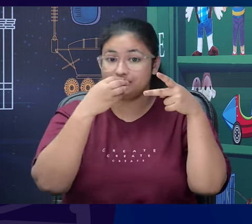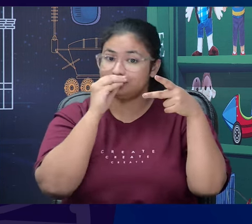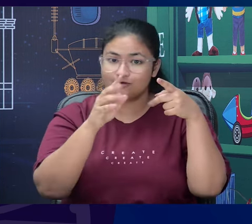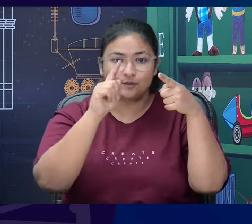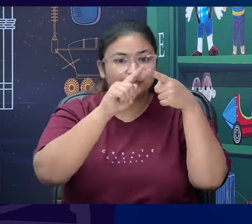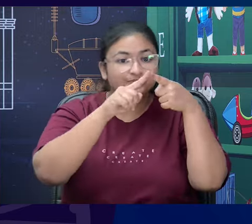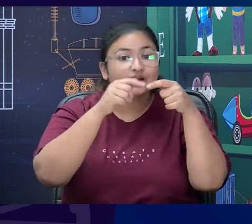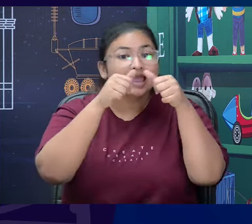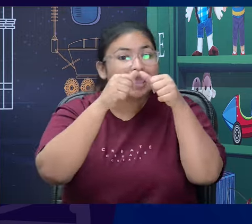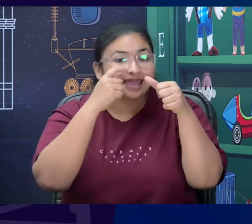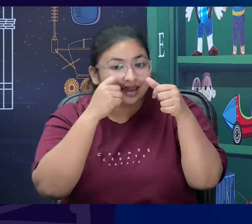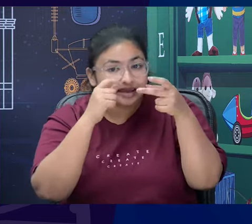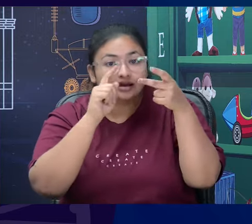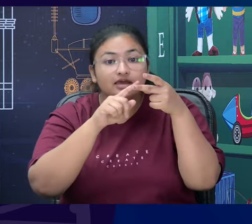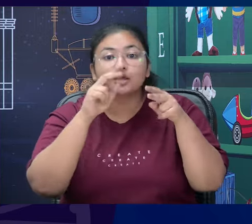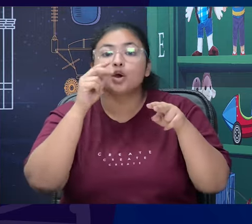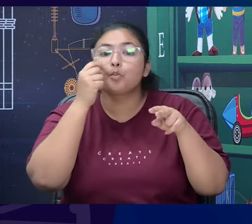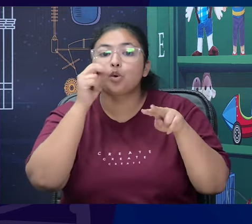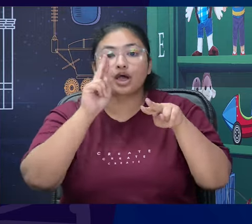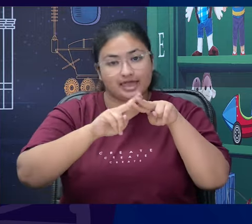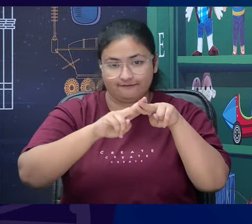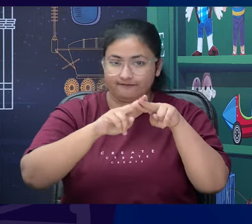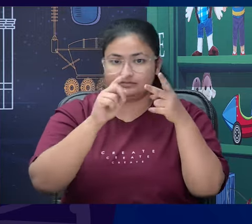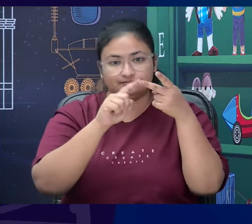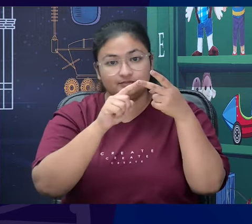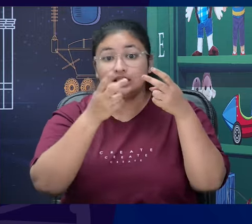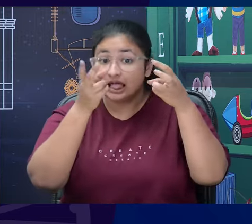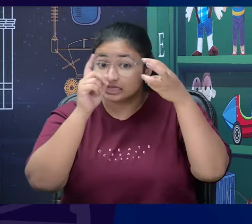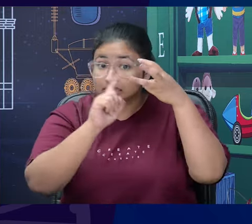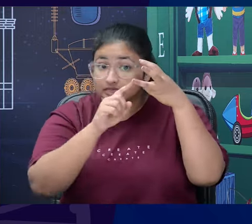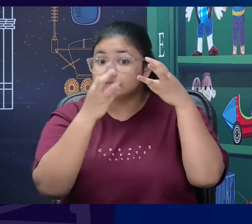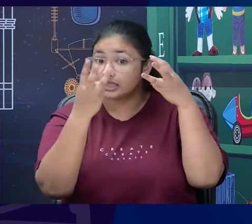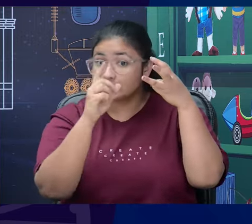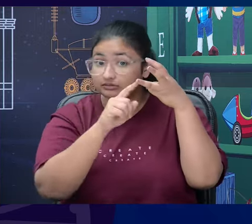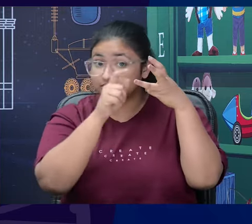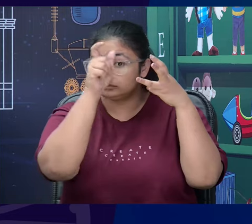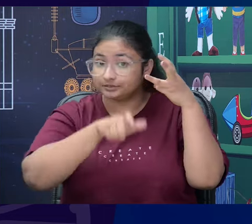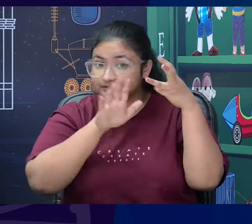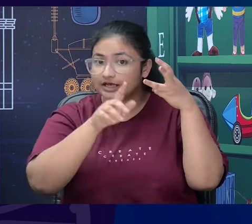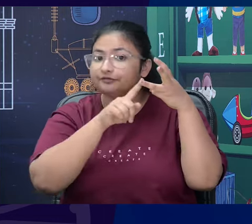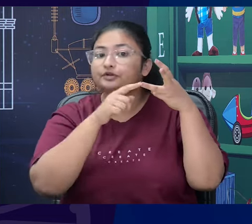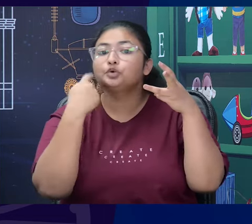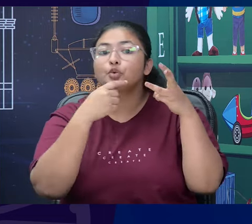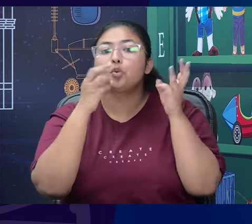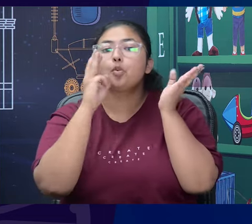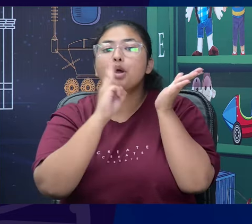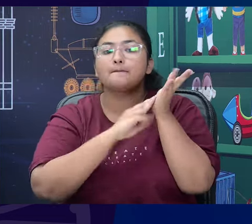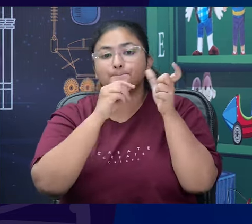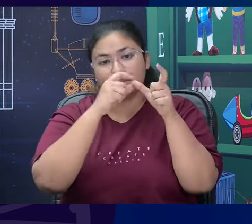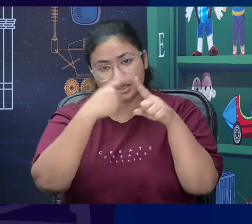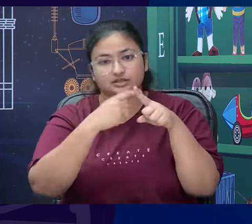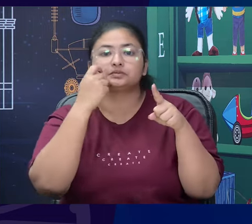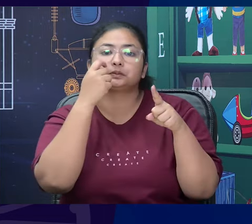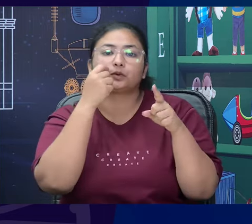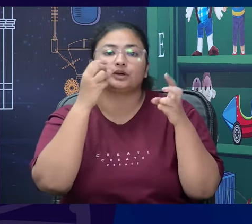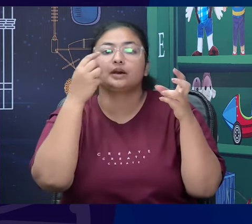and Fowler to you we also have one more character and that is Max. Now, Max is